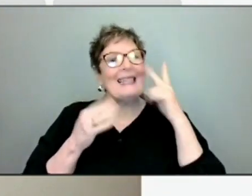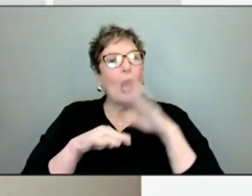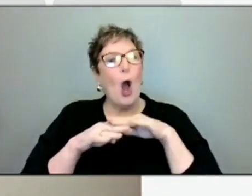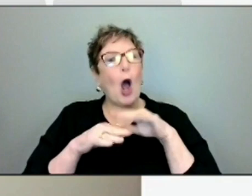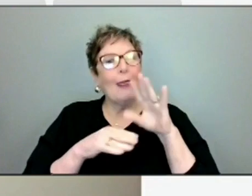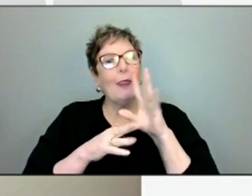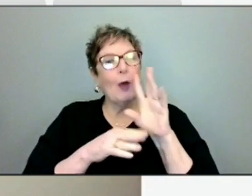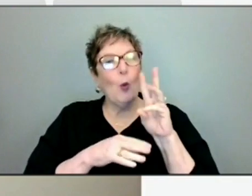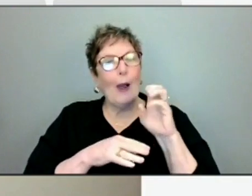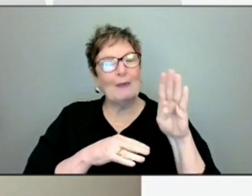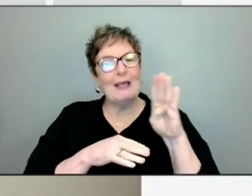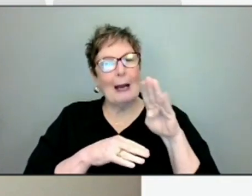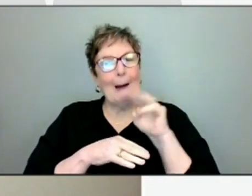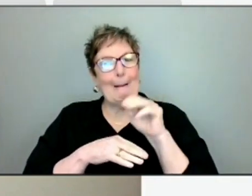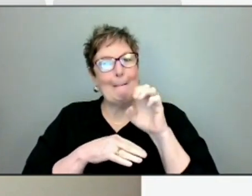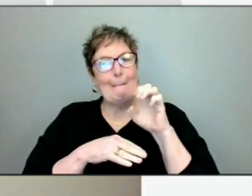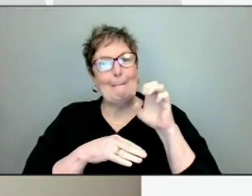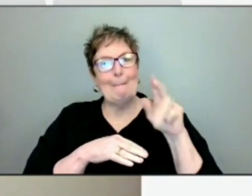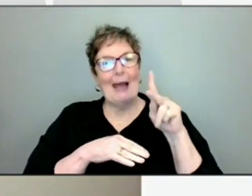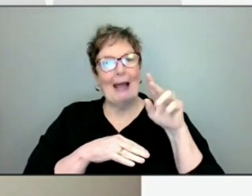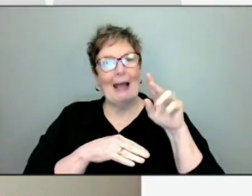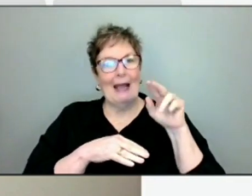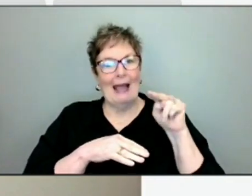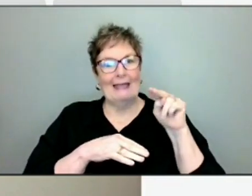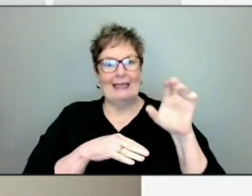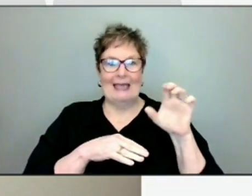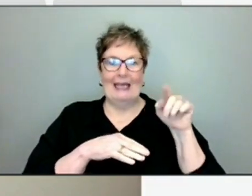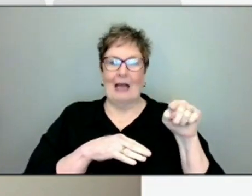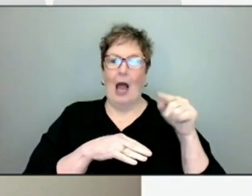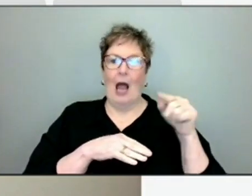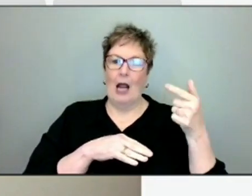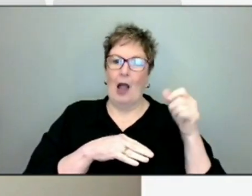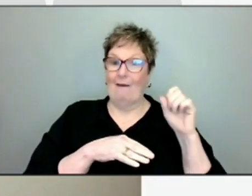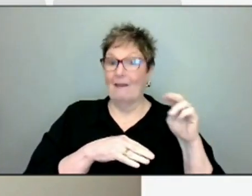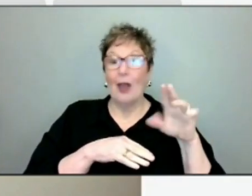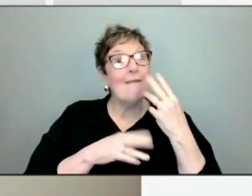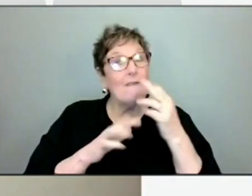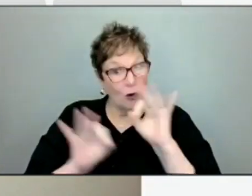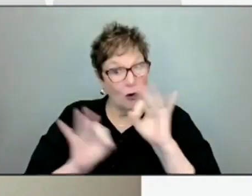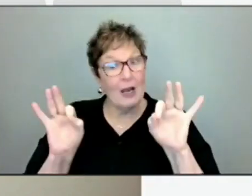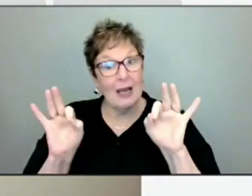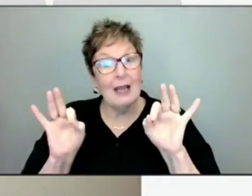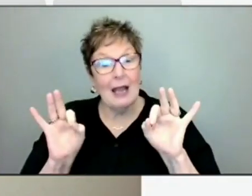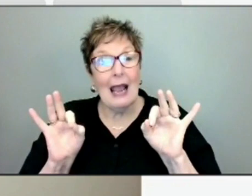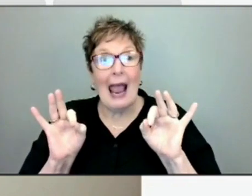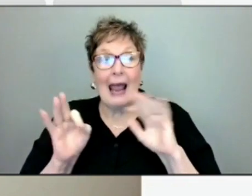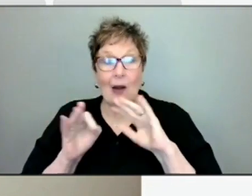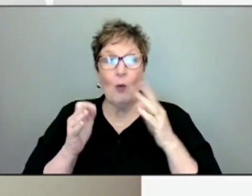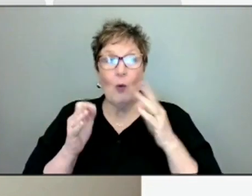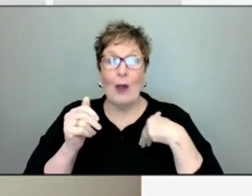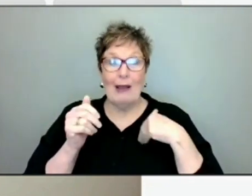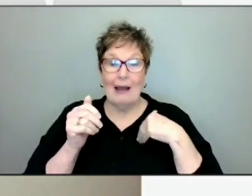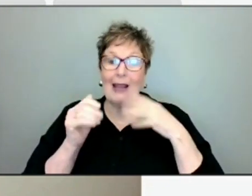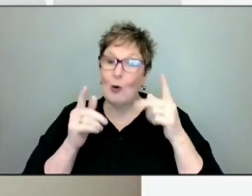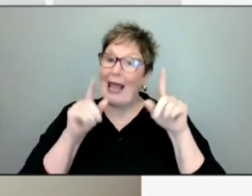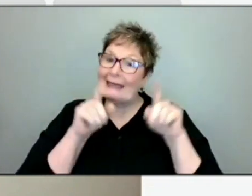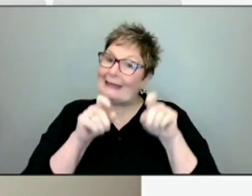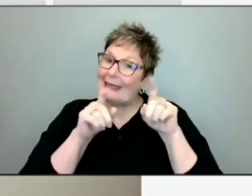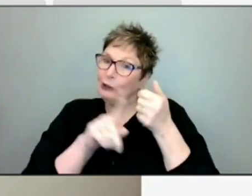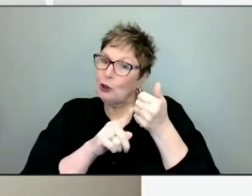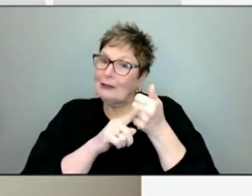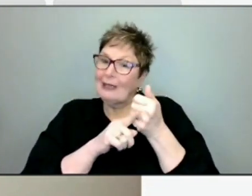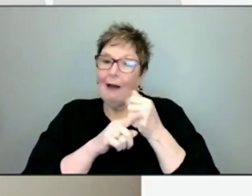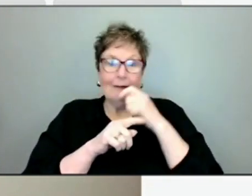backslash COVID-19. These test kits are free of charge and do allow patients to test themselves at home